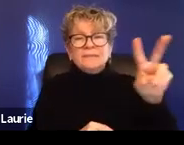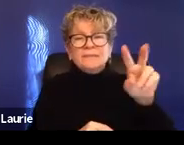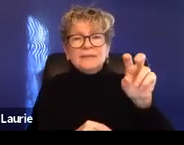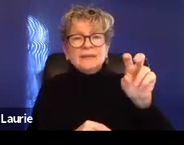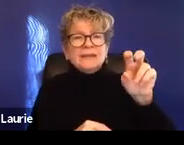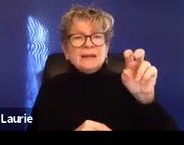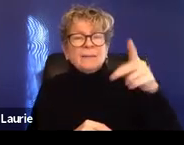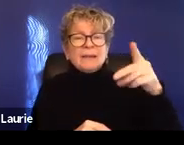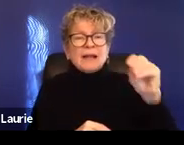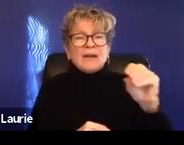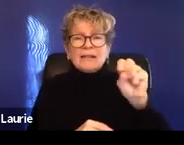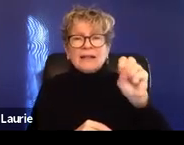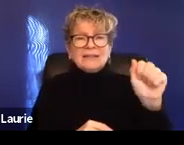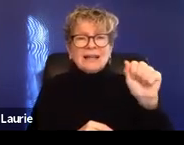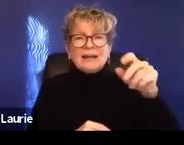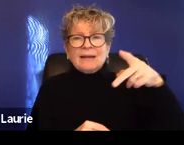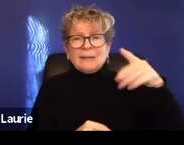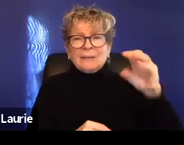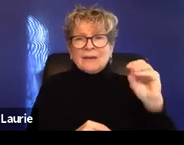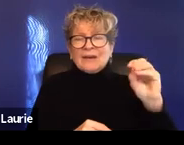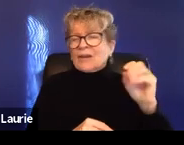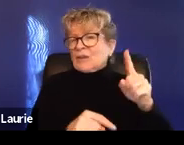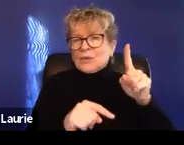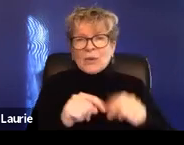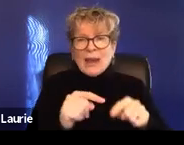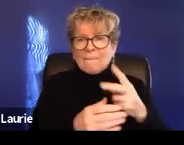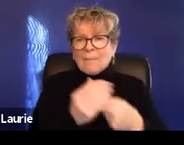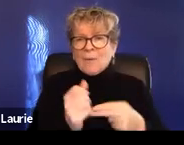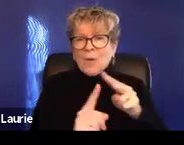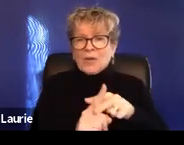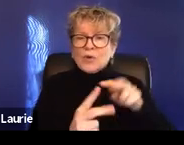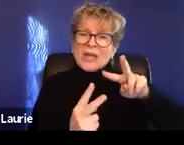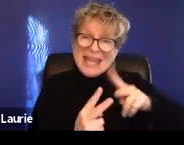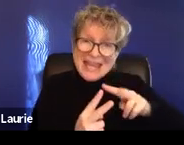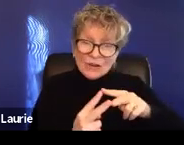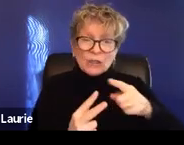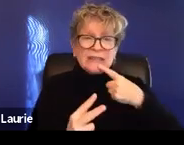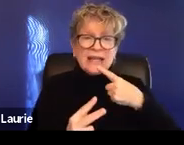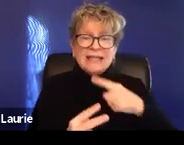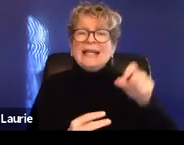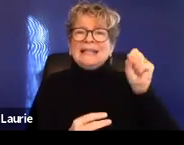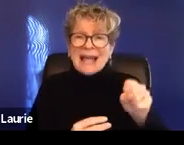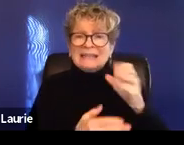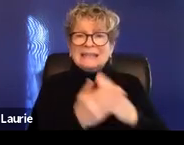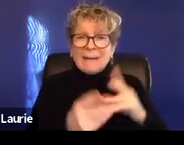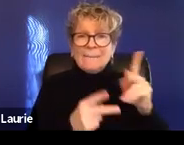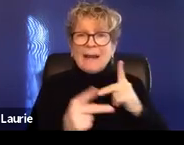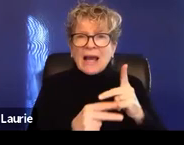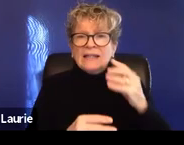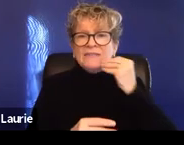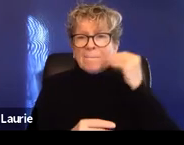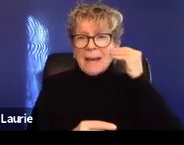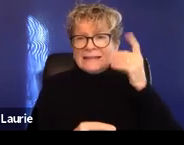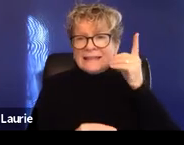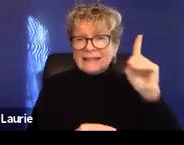because that's based on the relationship with the abuser. So either you're saying that there was some sort of domestic relationship or you're